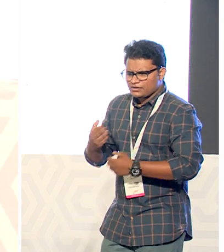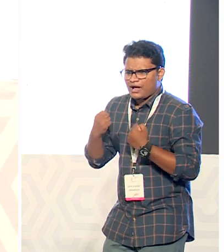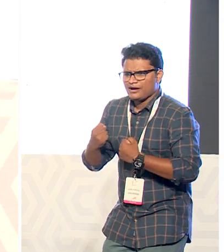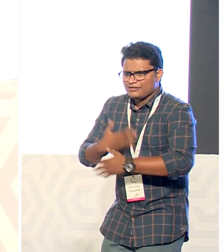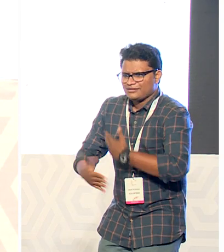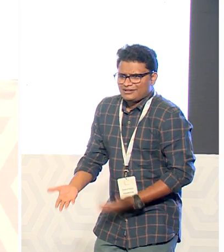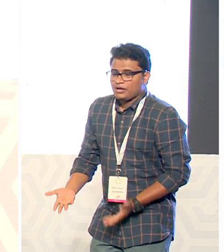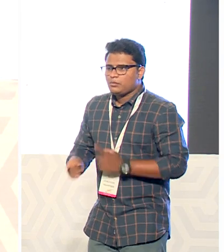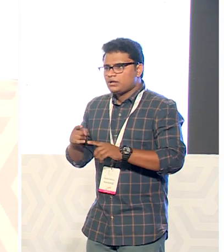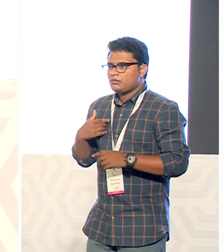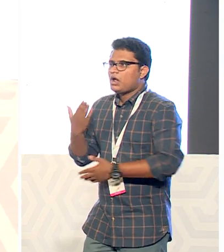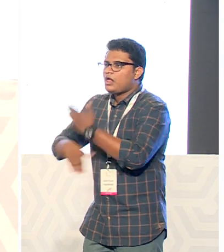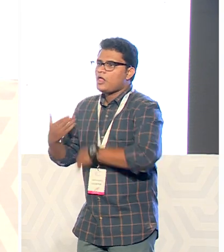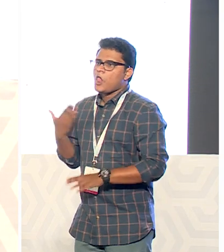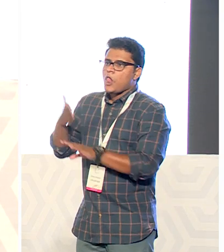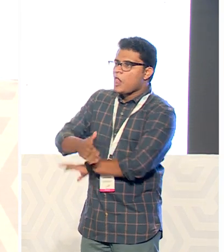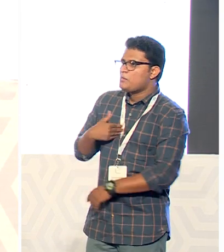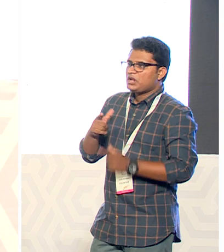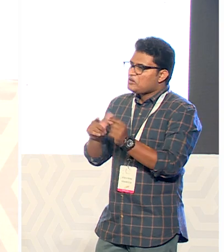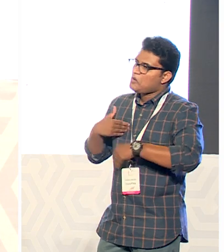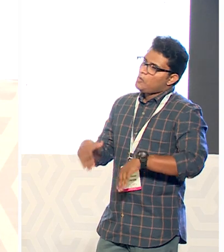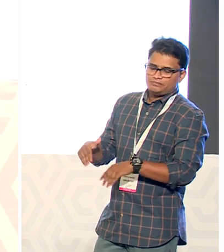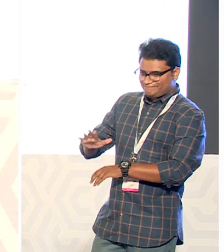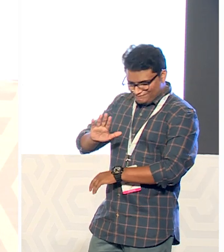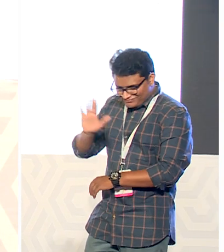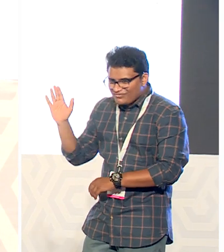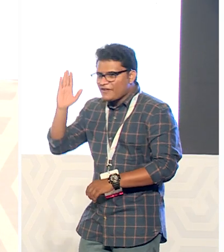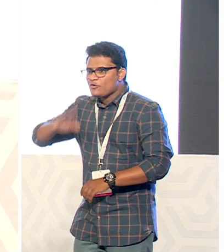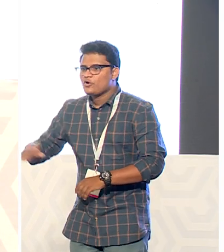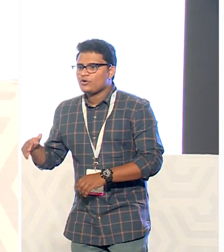come in the way of things I really love